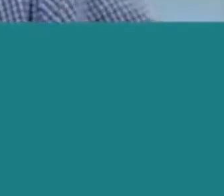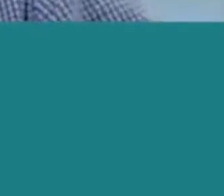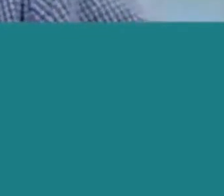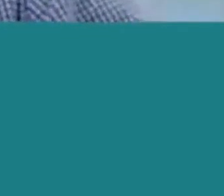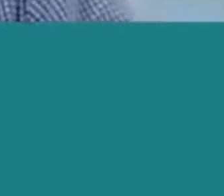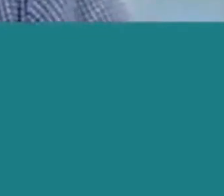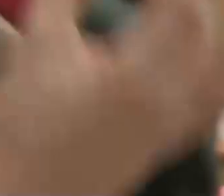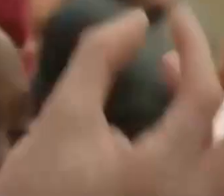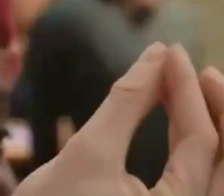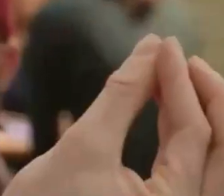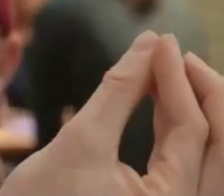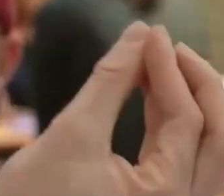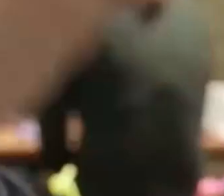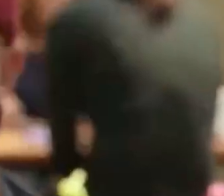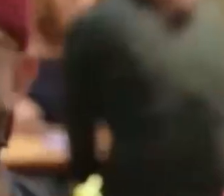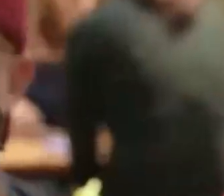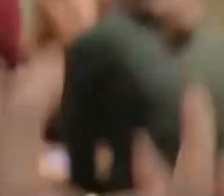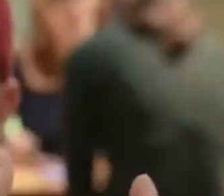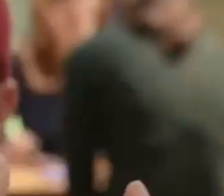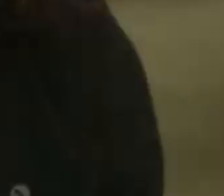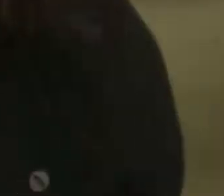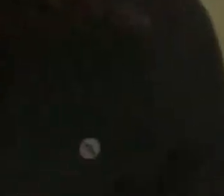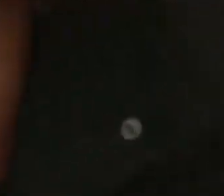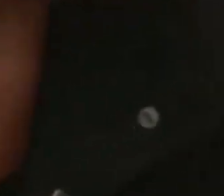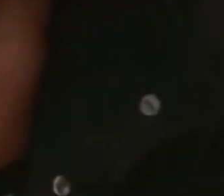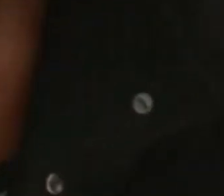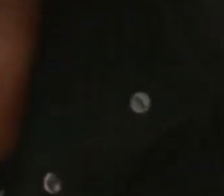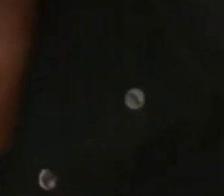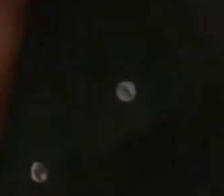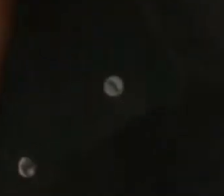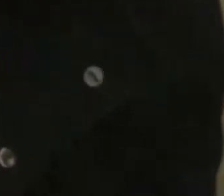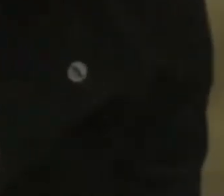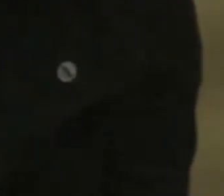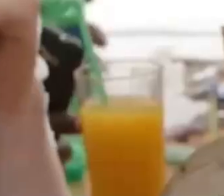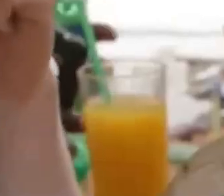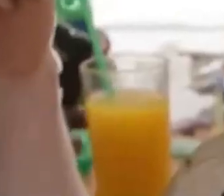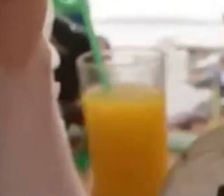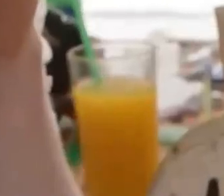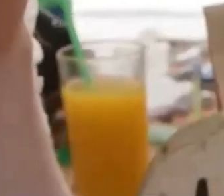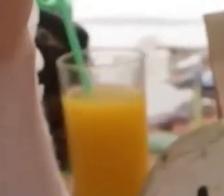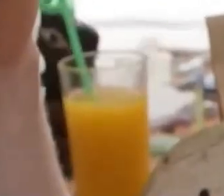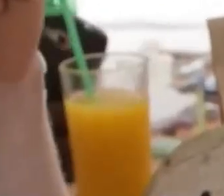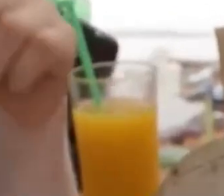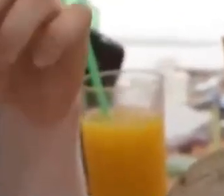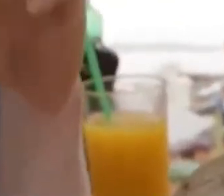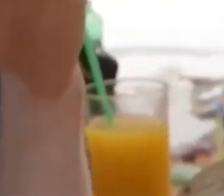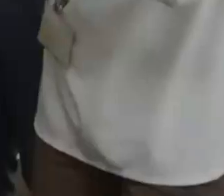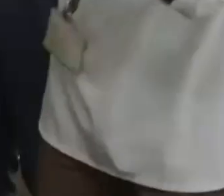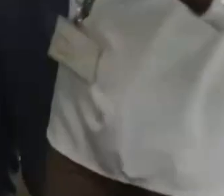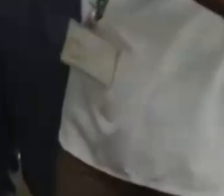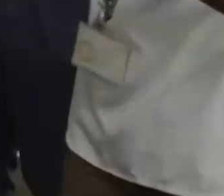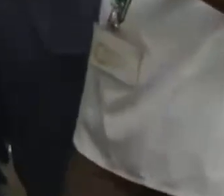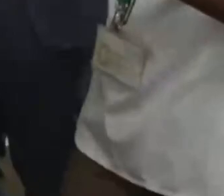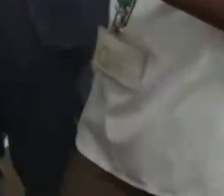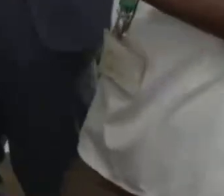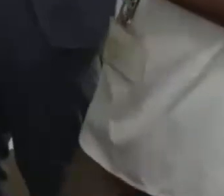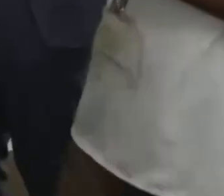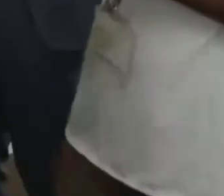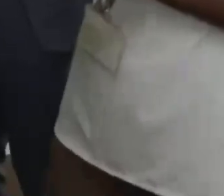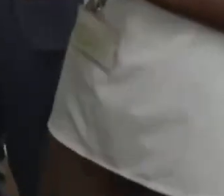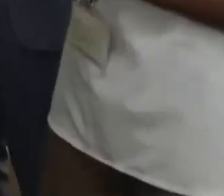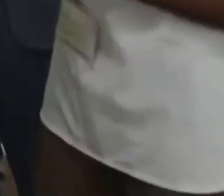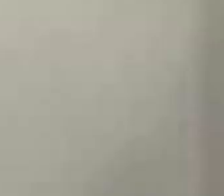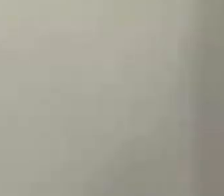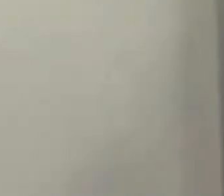while at the same time people with disabilities of course aspire to the same kinds of careers the same kinds of jobs as